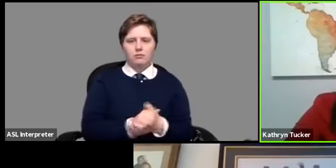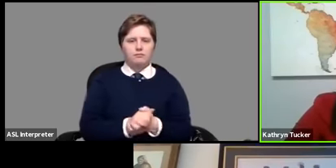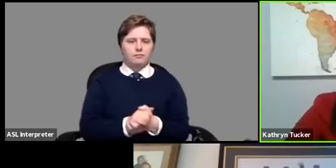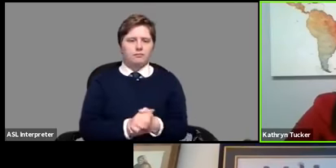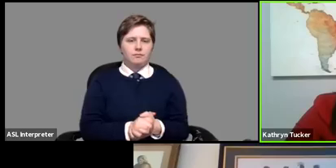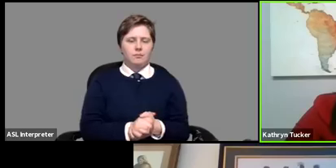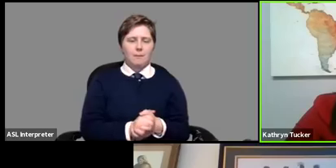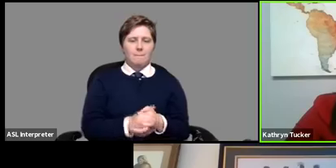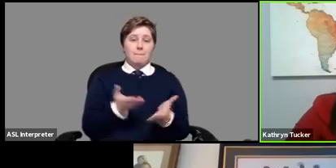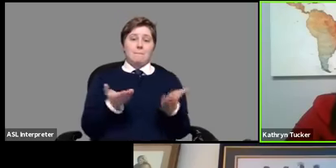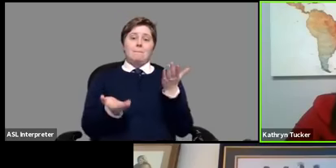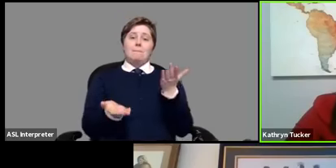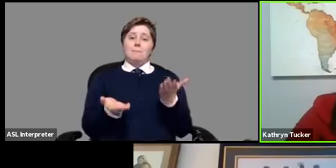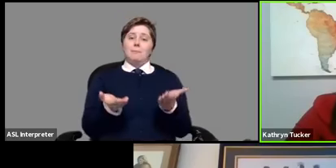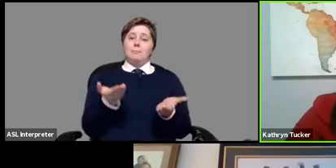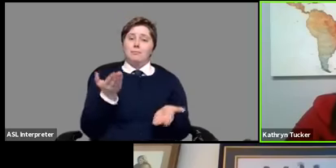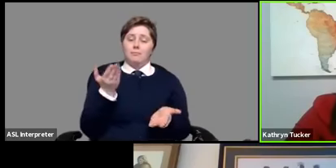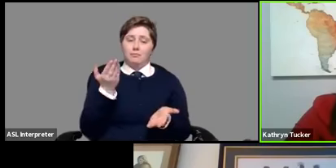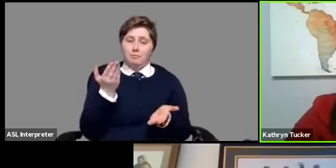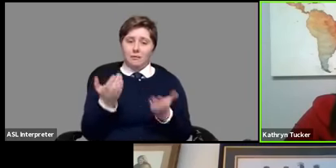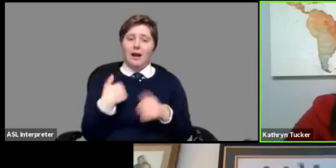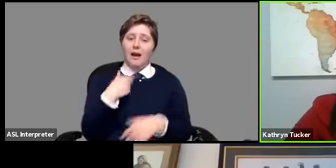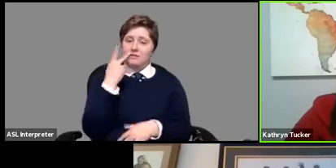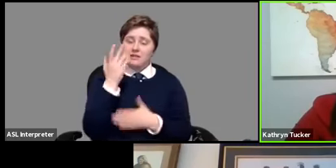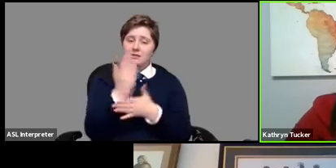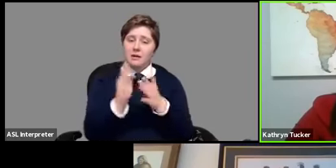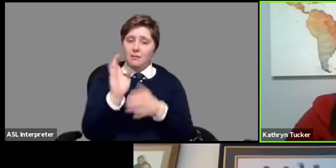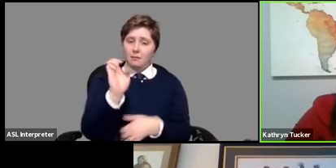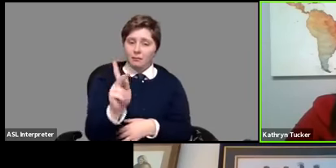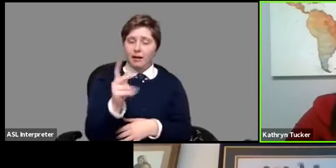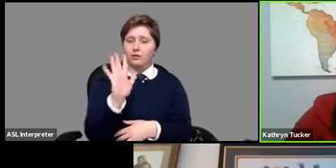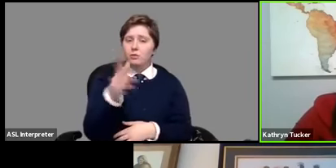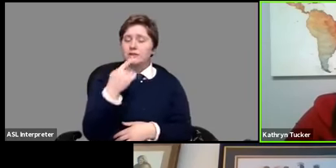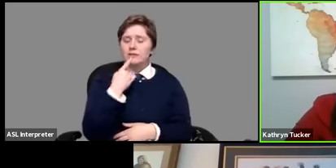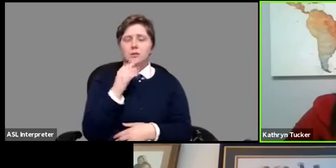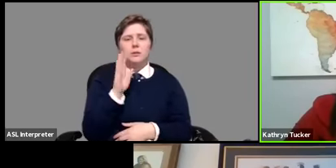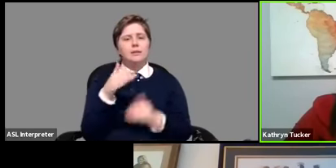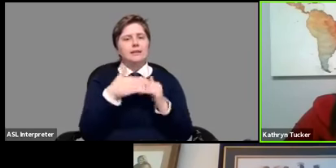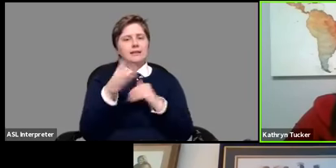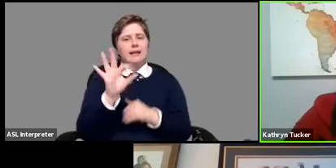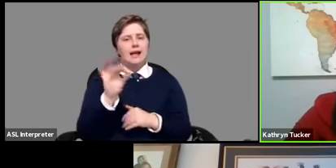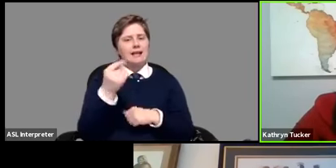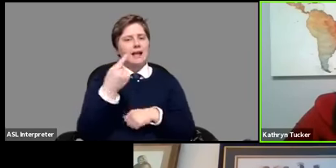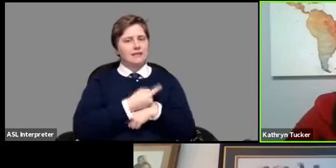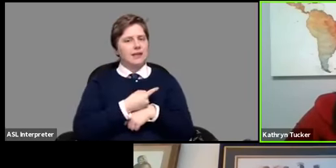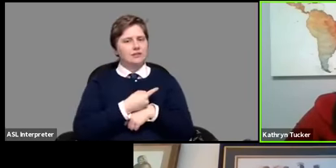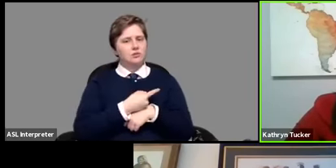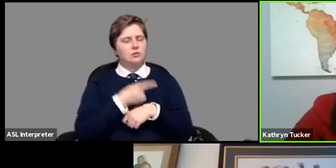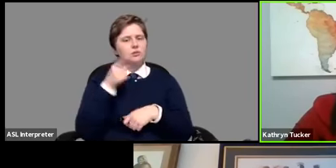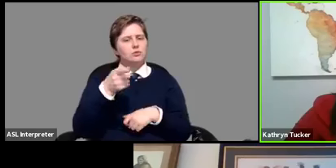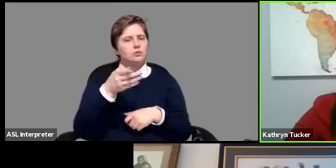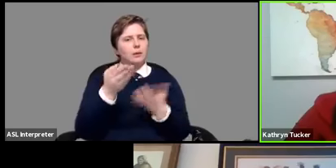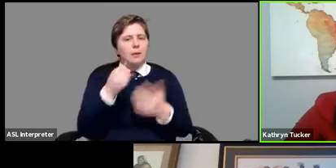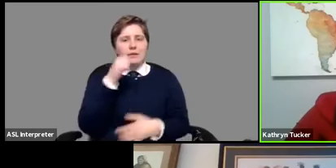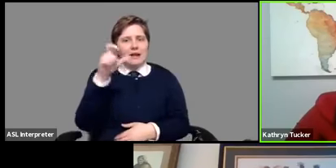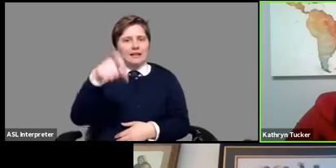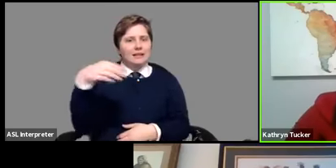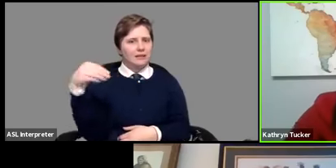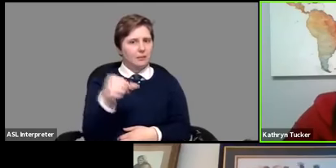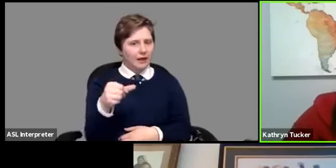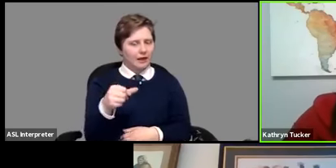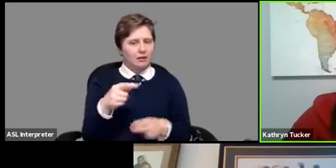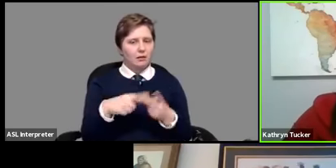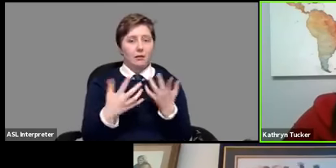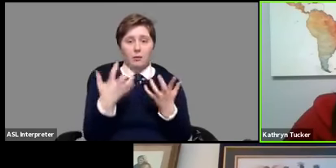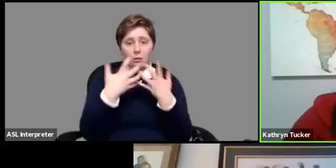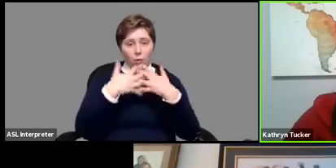may be able to you i've seen some banks that will say okay for the next 90 days you may not have to pay they may